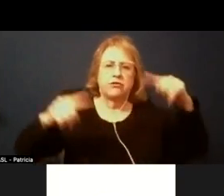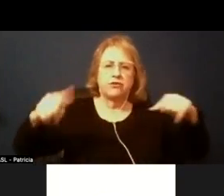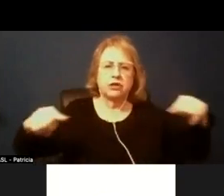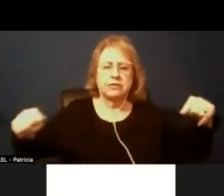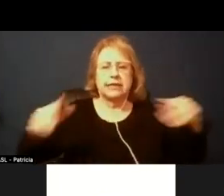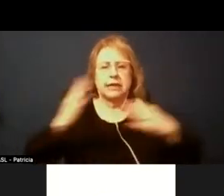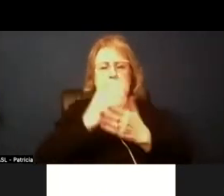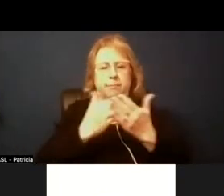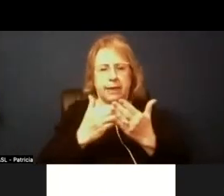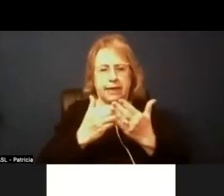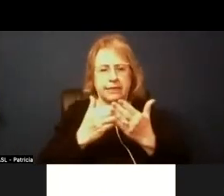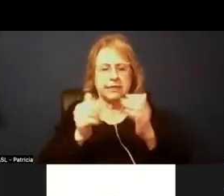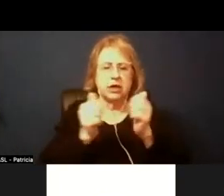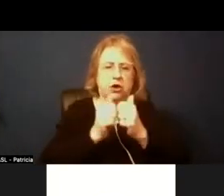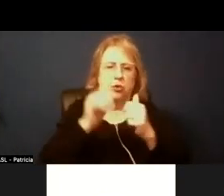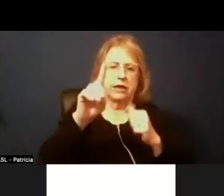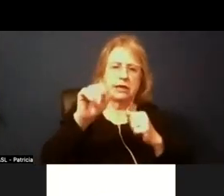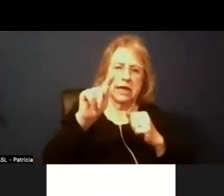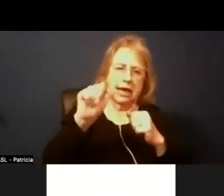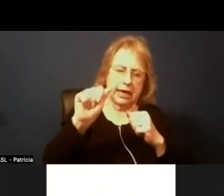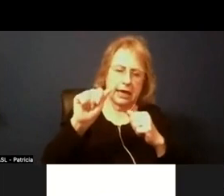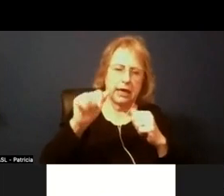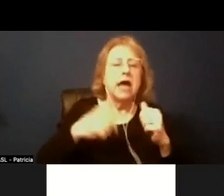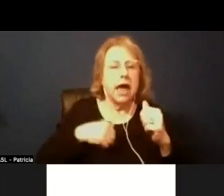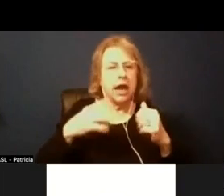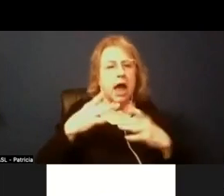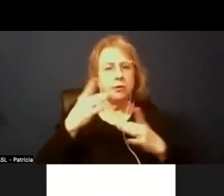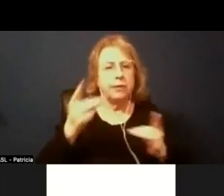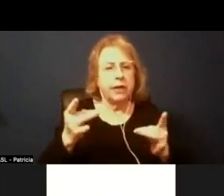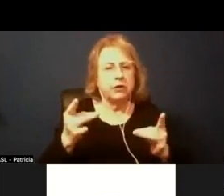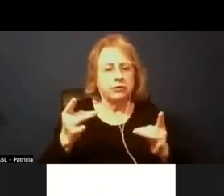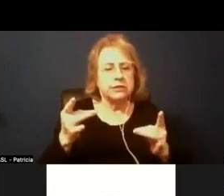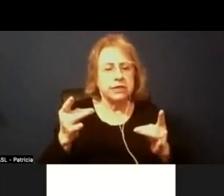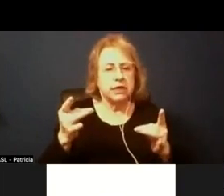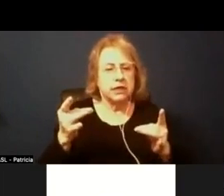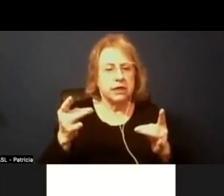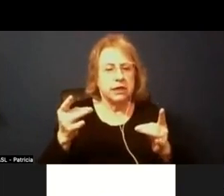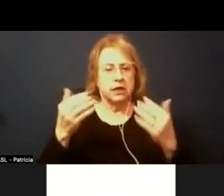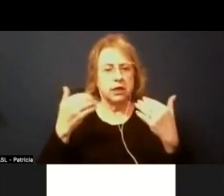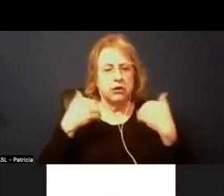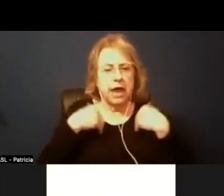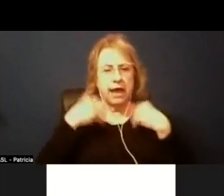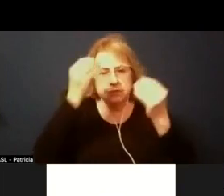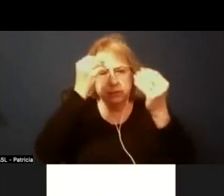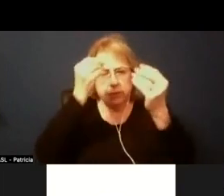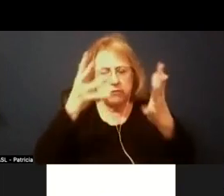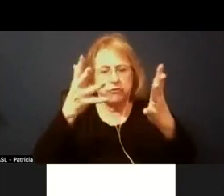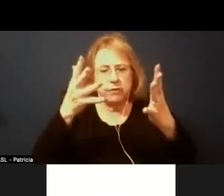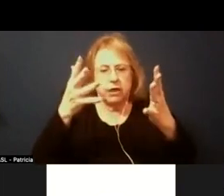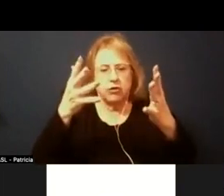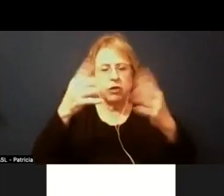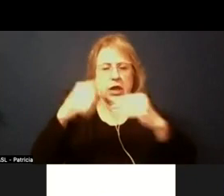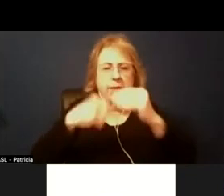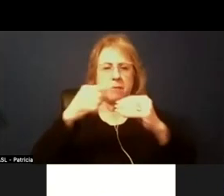with the data and then also um i would be interested to kind of um have an update on i know you know the equity